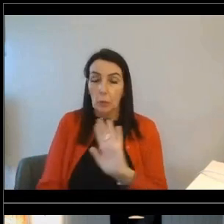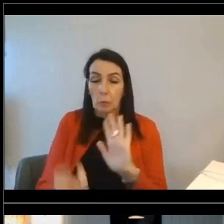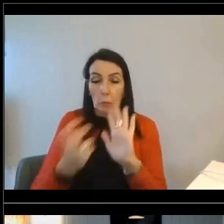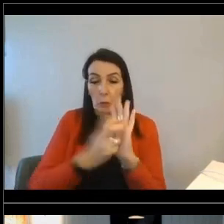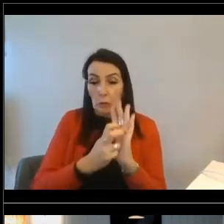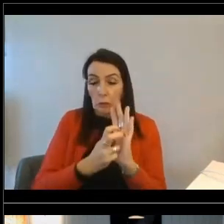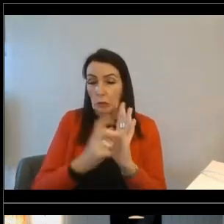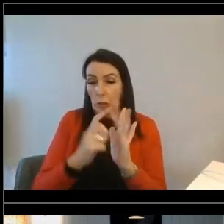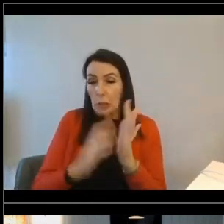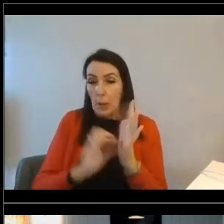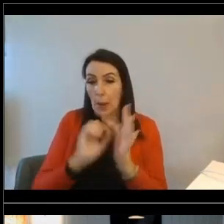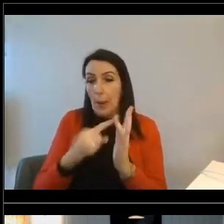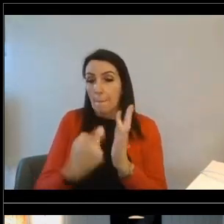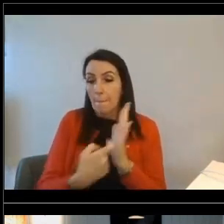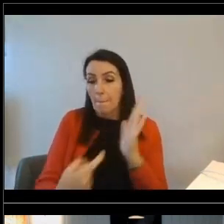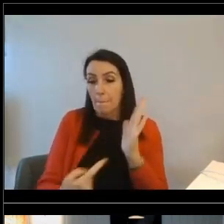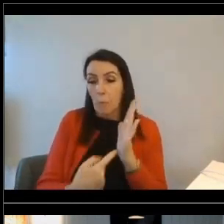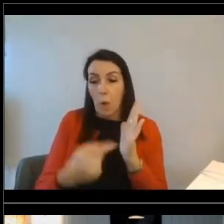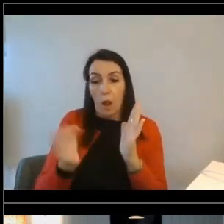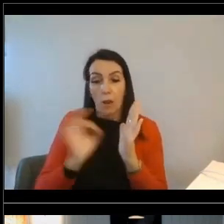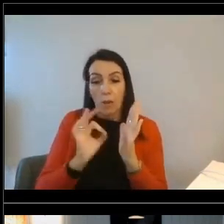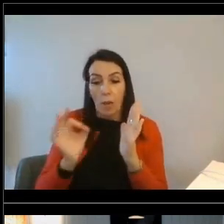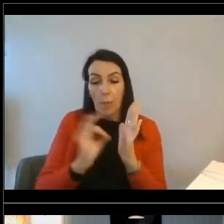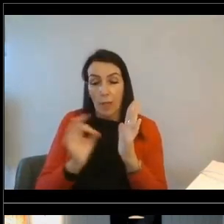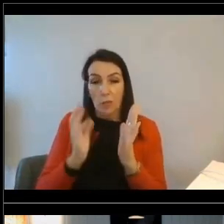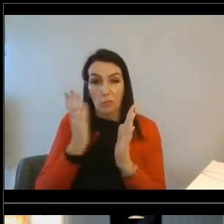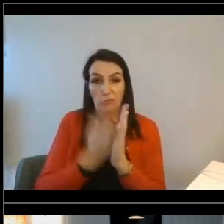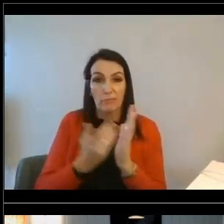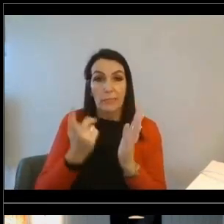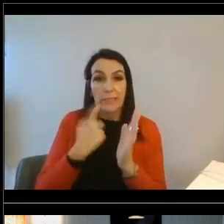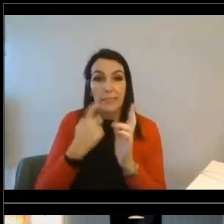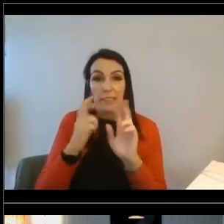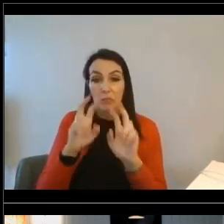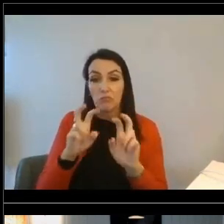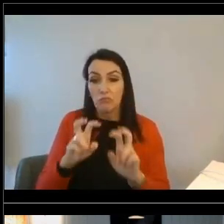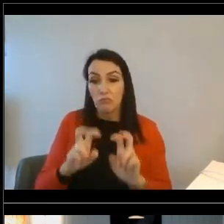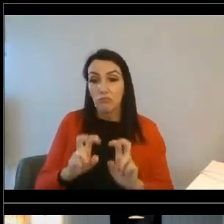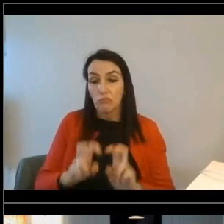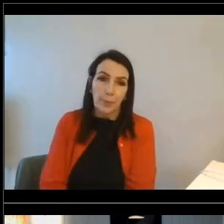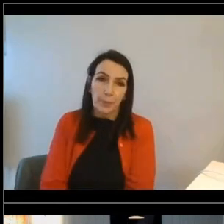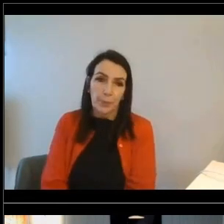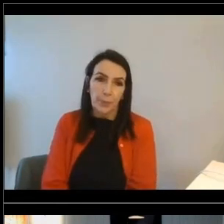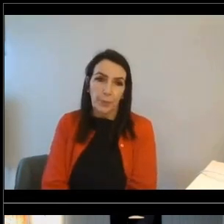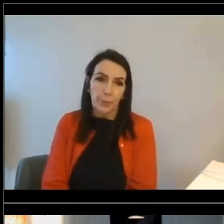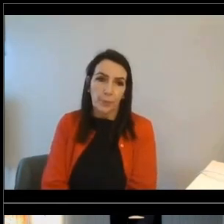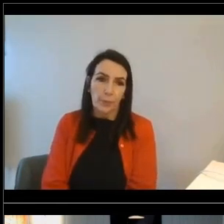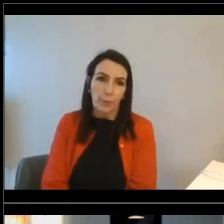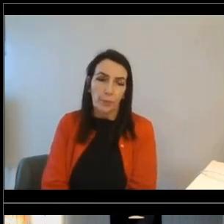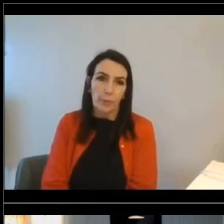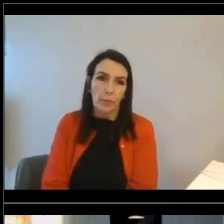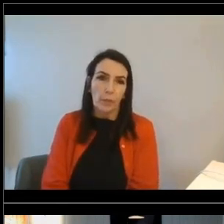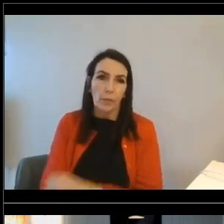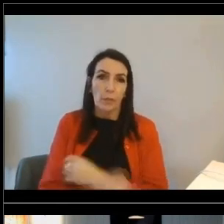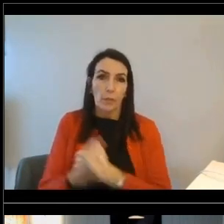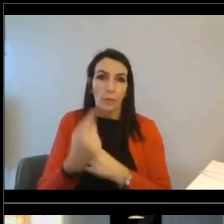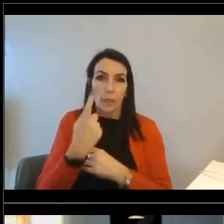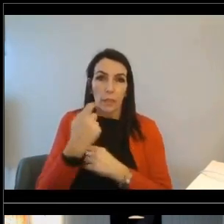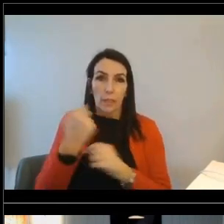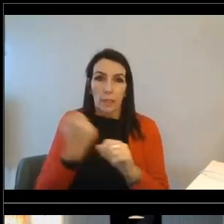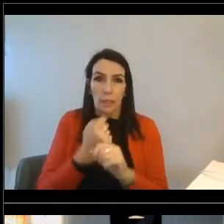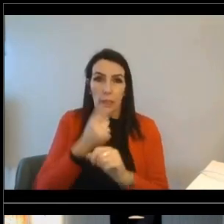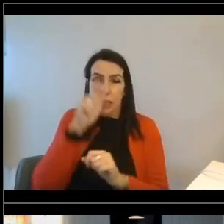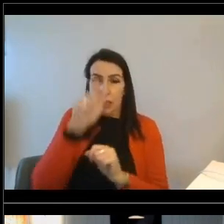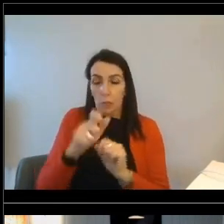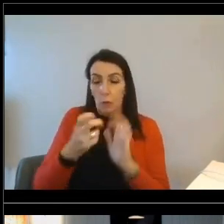anything like that. So it's an open door really to as many people using the tool as possible. There is an option for customers to register.